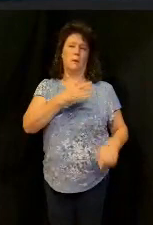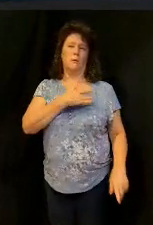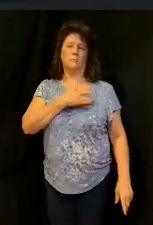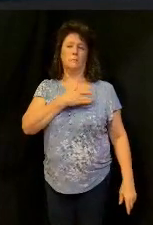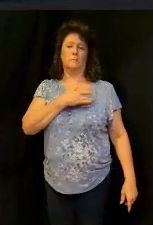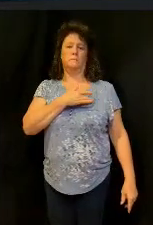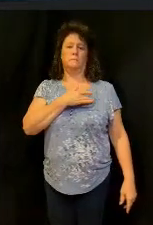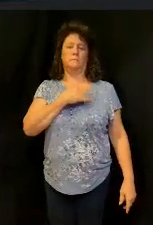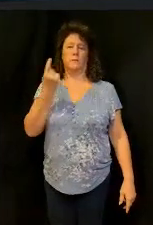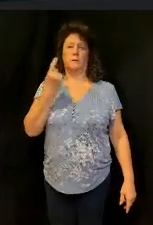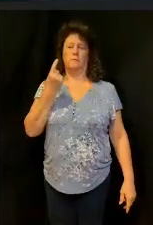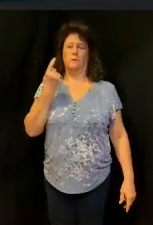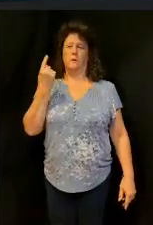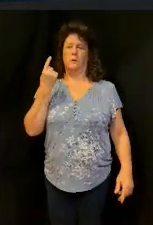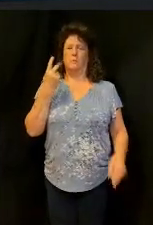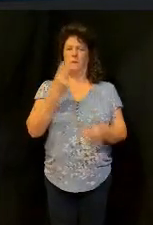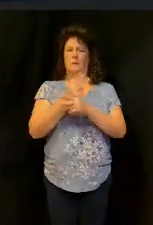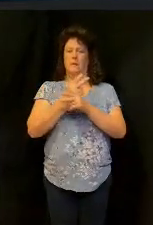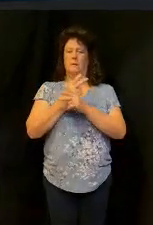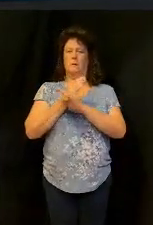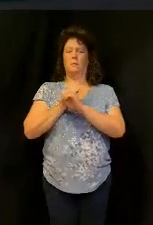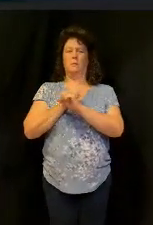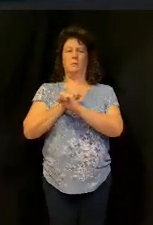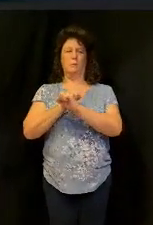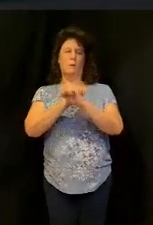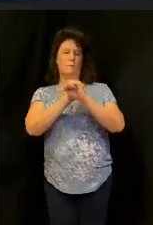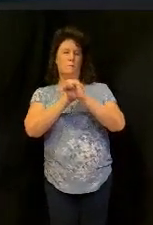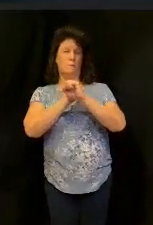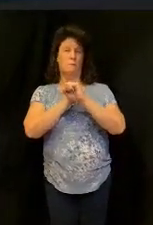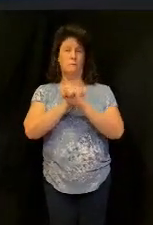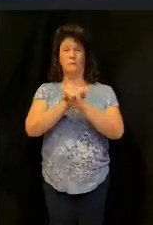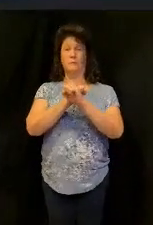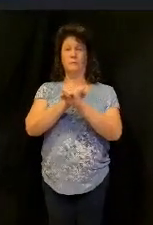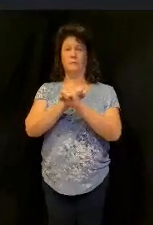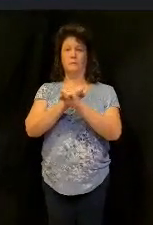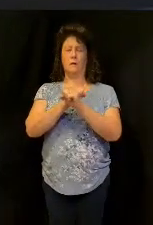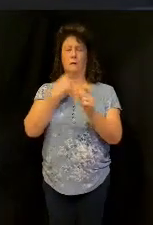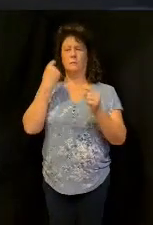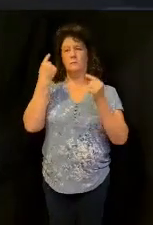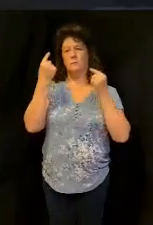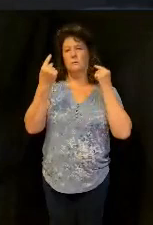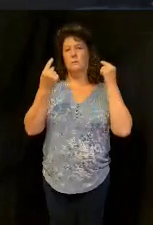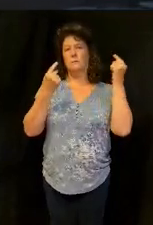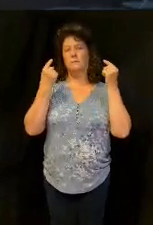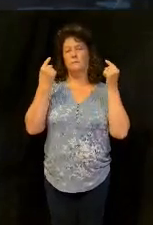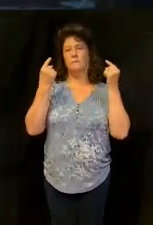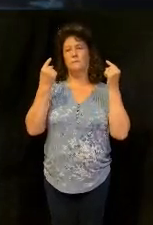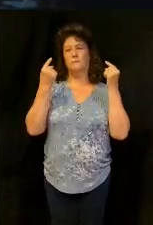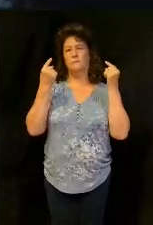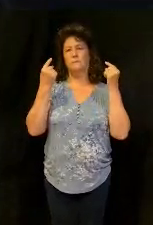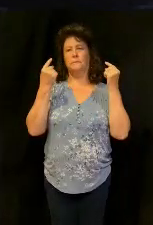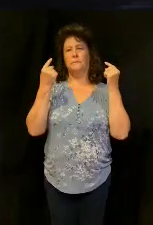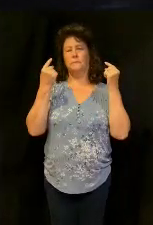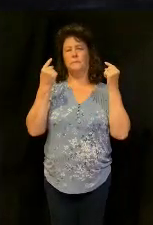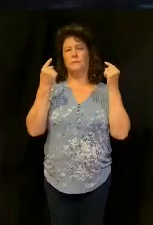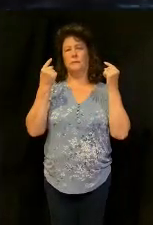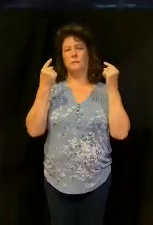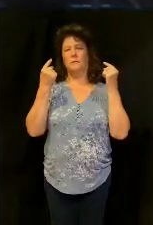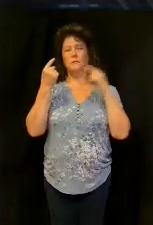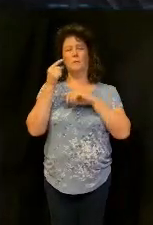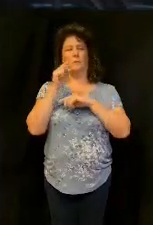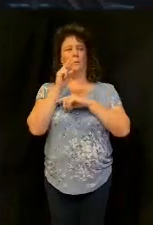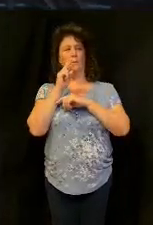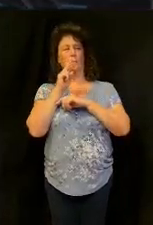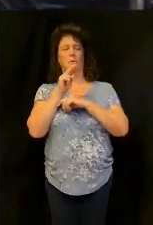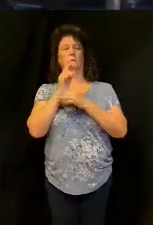it's something we have to always be on guard, you know, I was thinking about, you know, you ever watched some of these people, these,